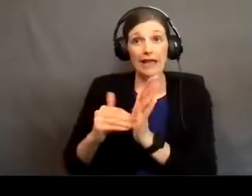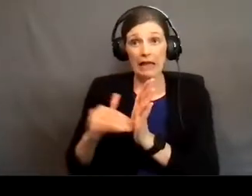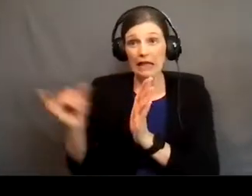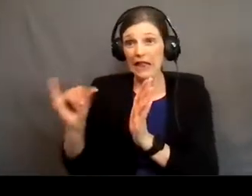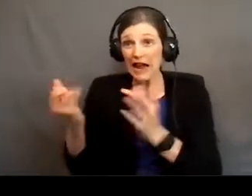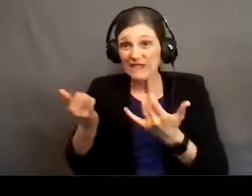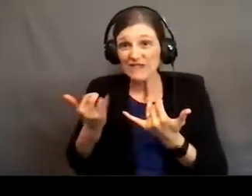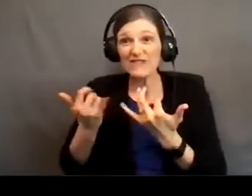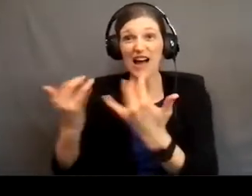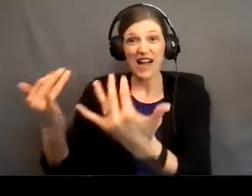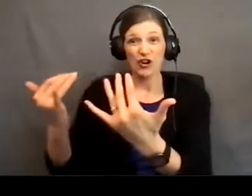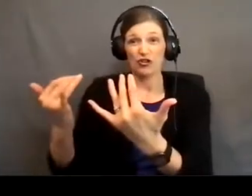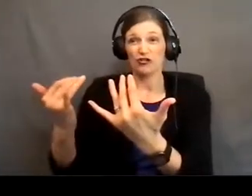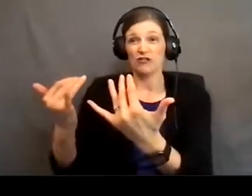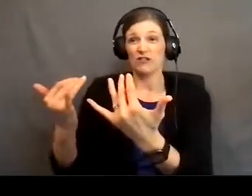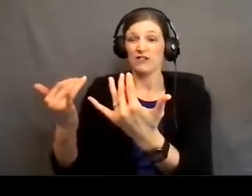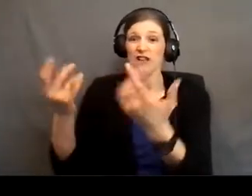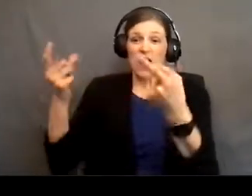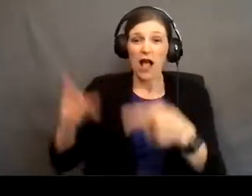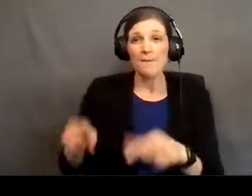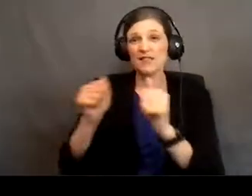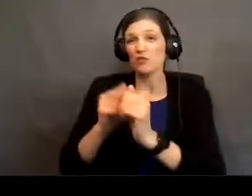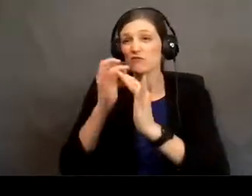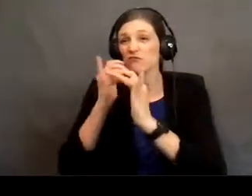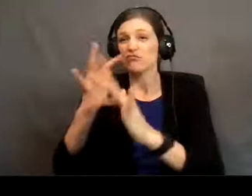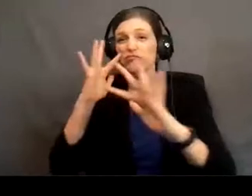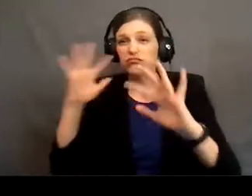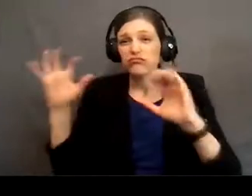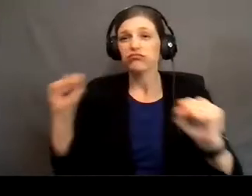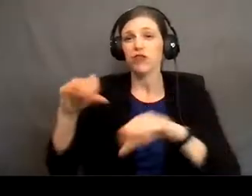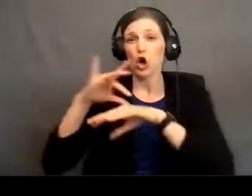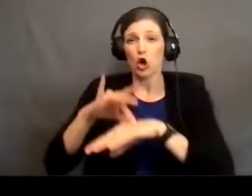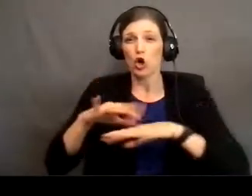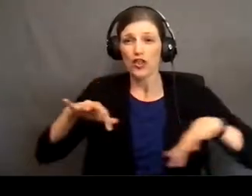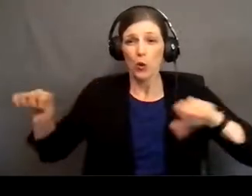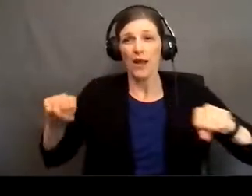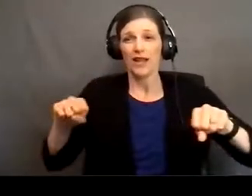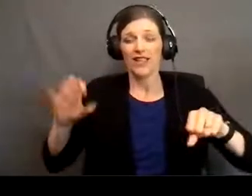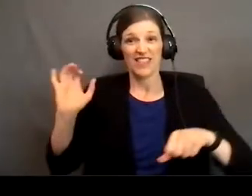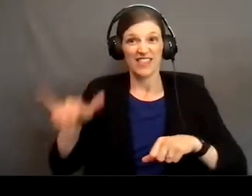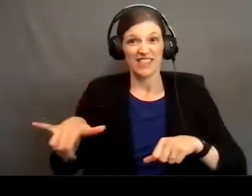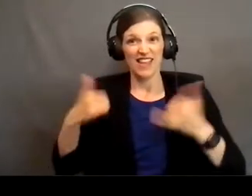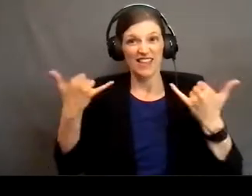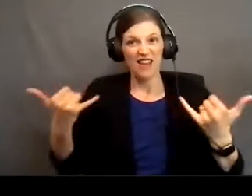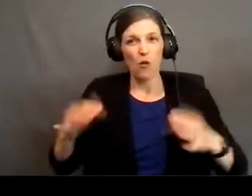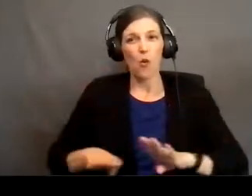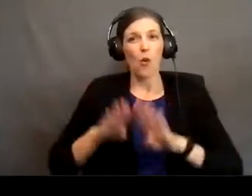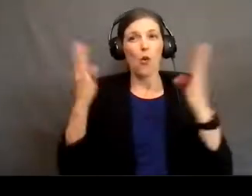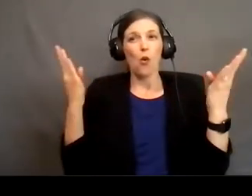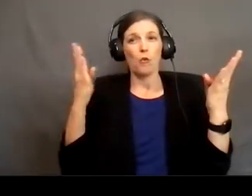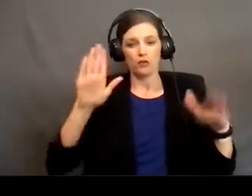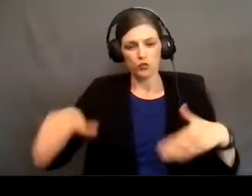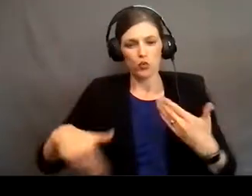fire that comes in a trumpet blast an earthquake that presence of God is now open to all who have